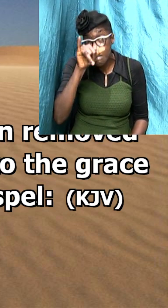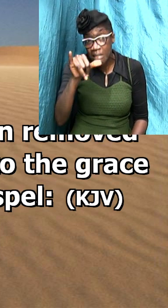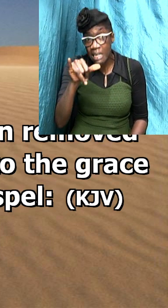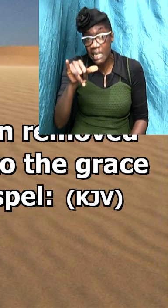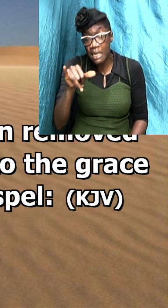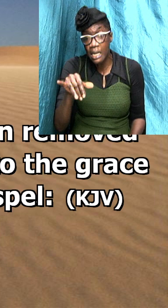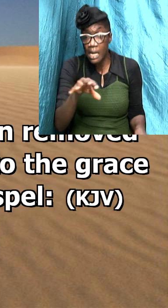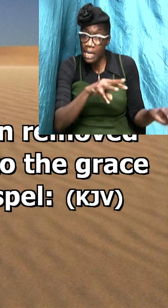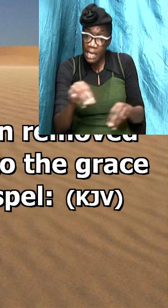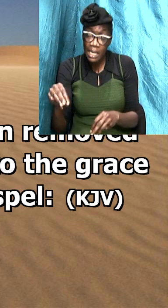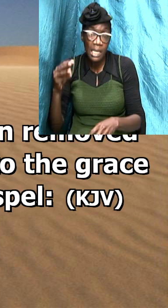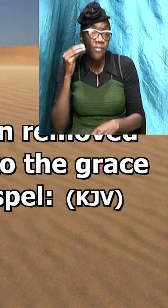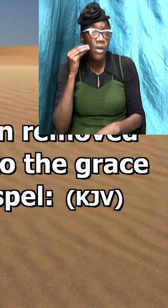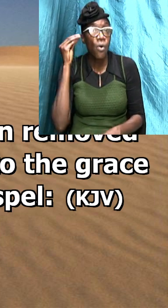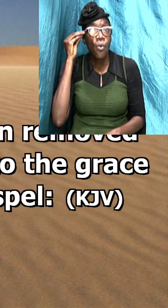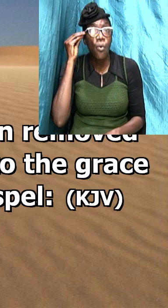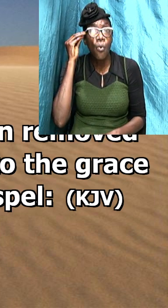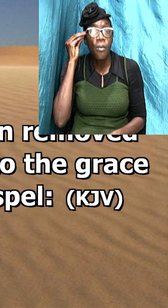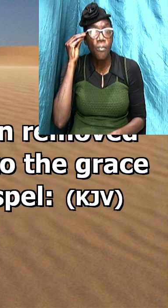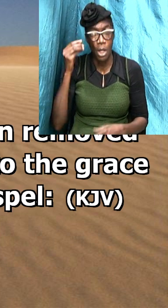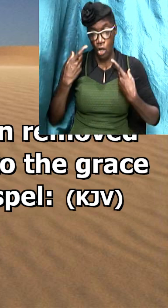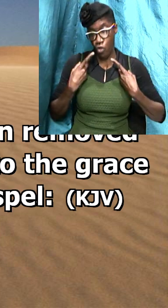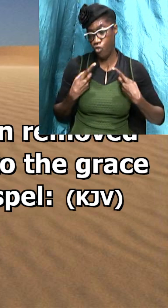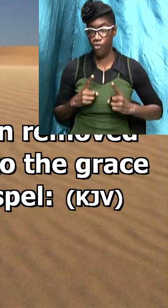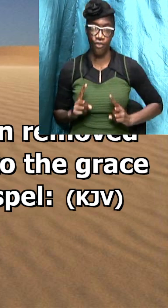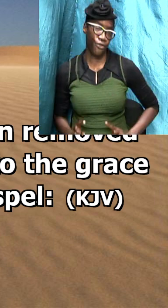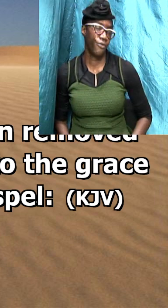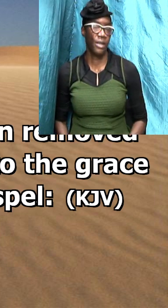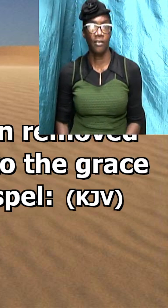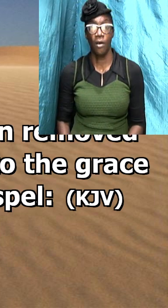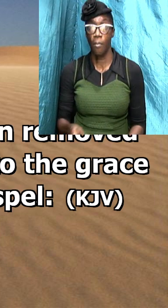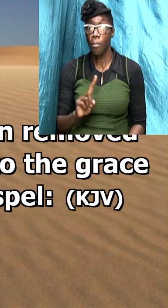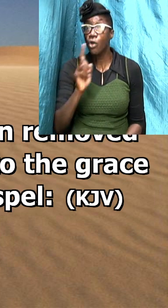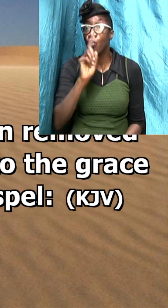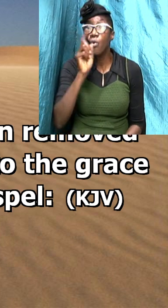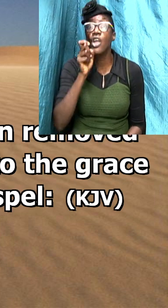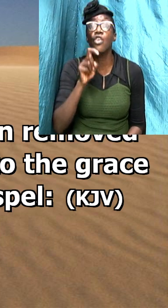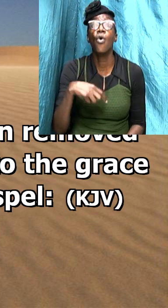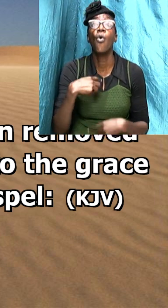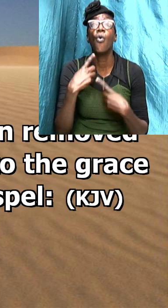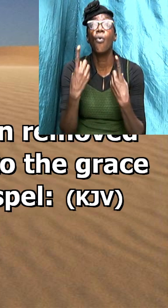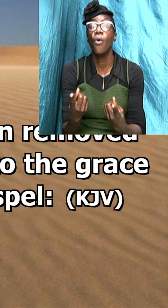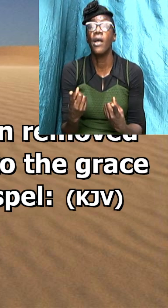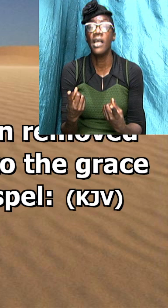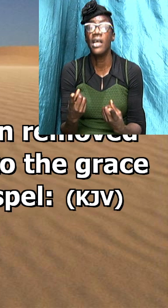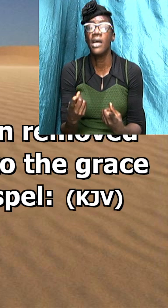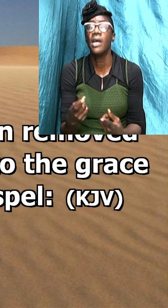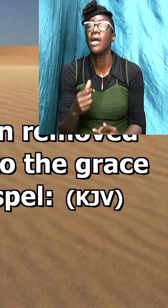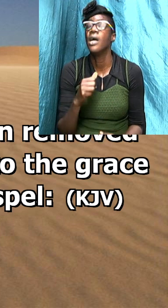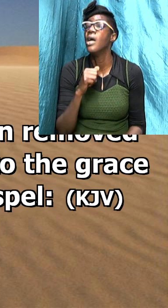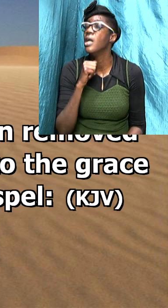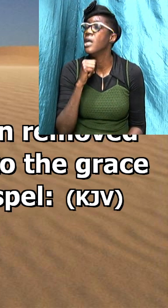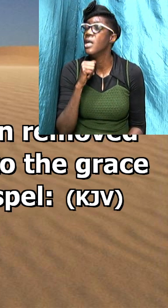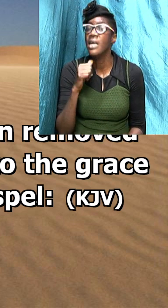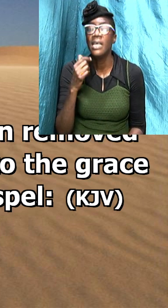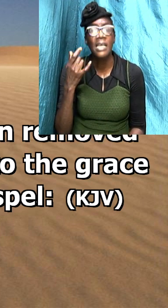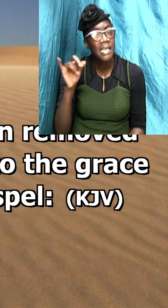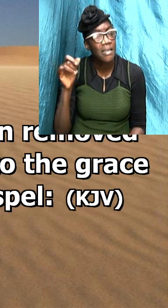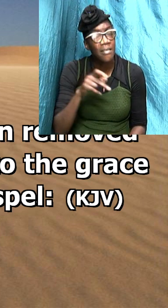leave our homes dress up but where we are going it is a place